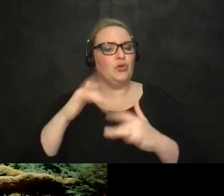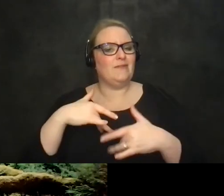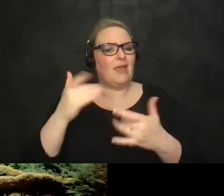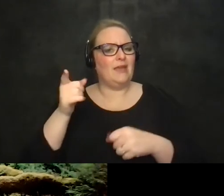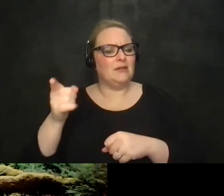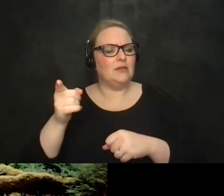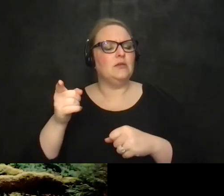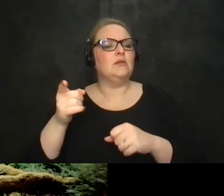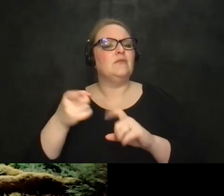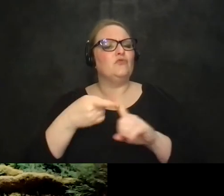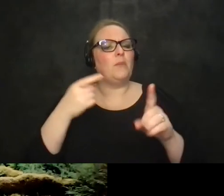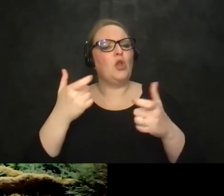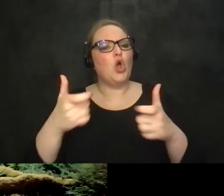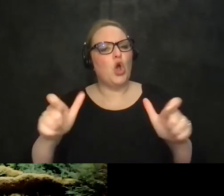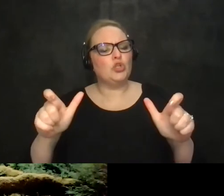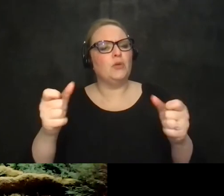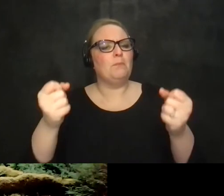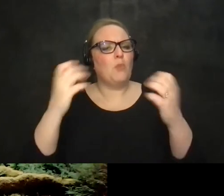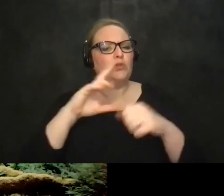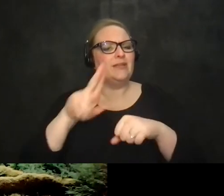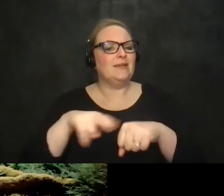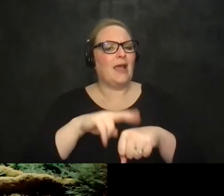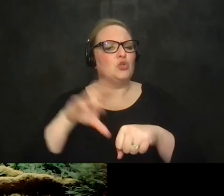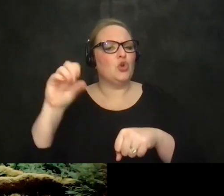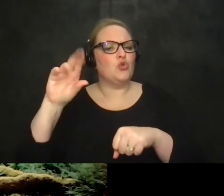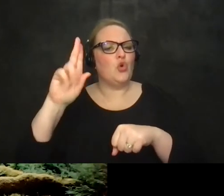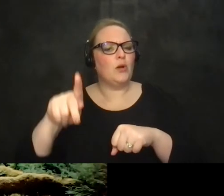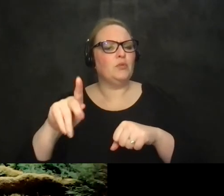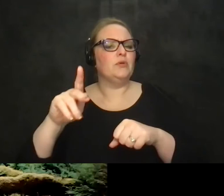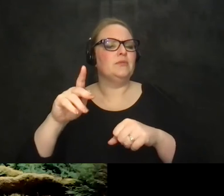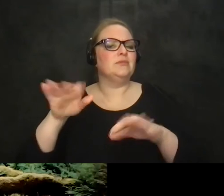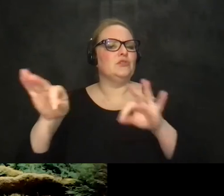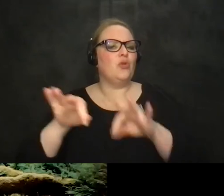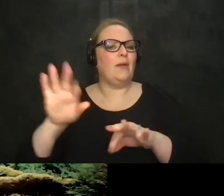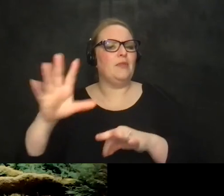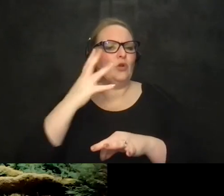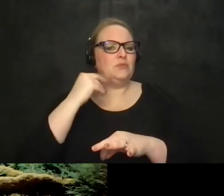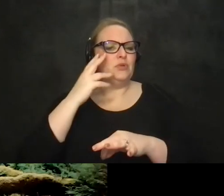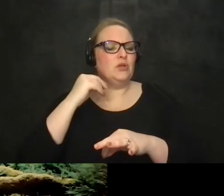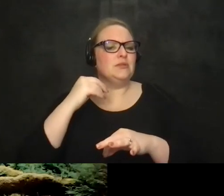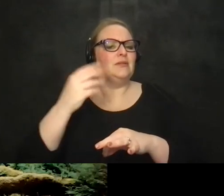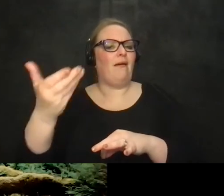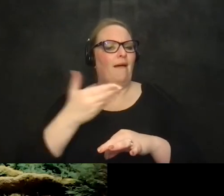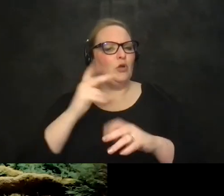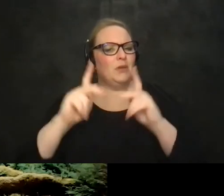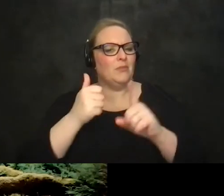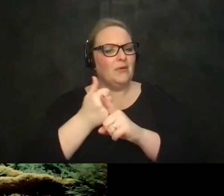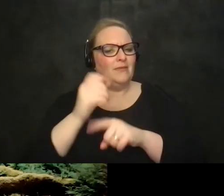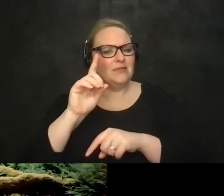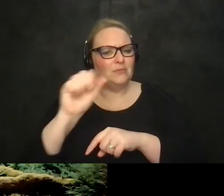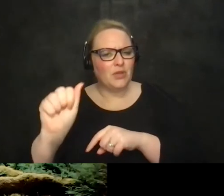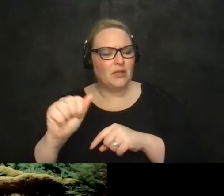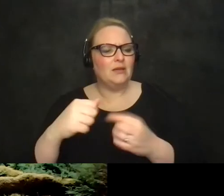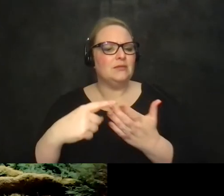large multinational corporates talking about their experience of employing people with disabilities uh talking about their